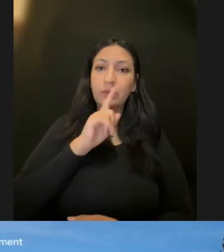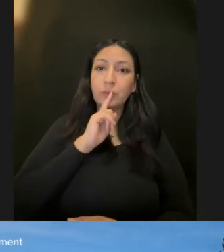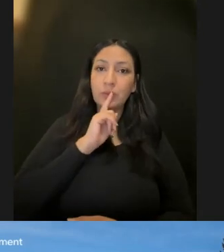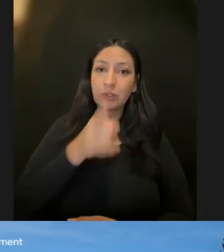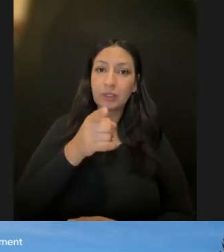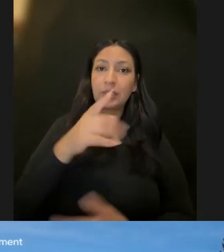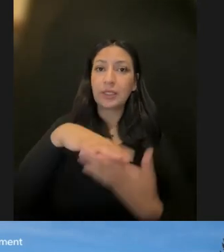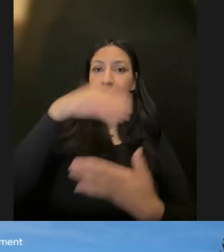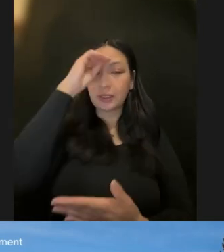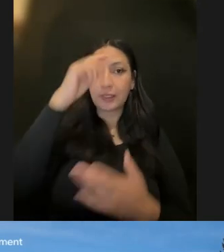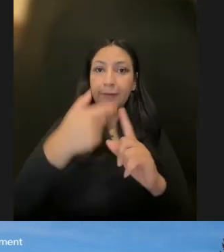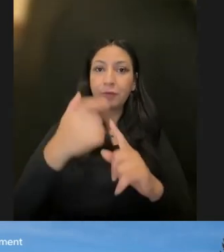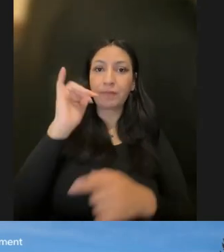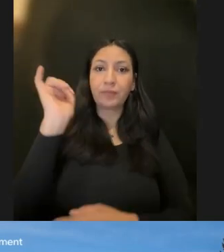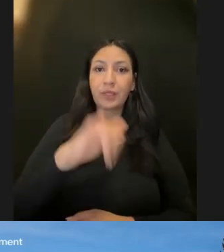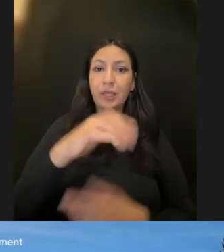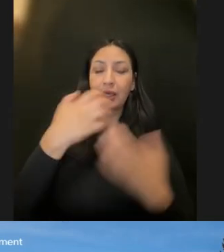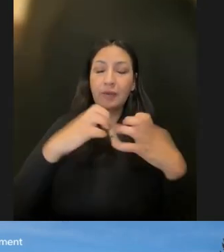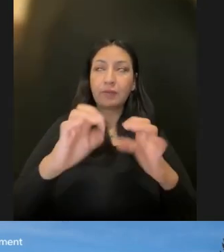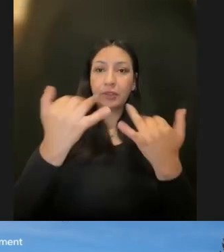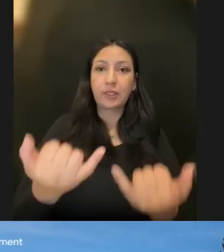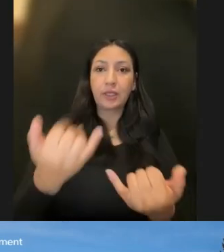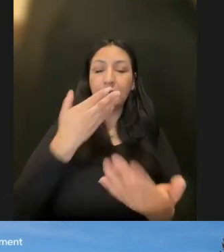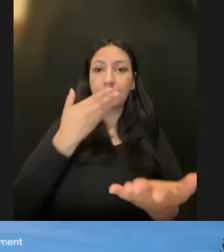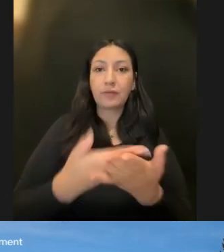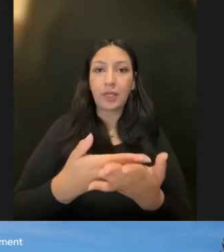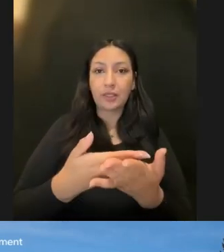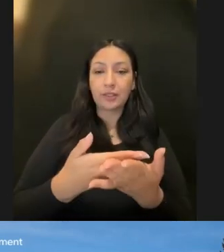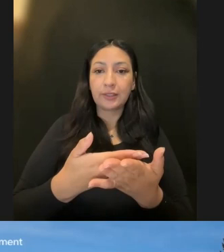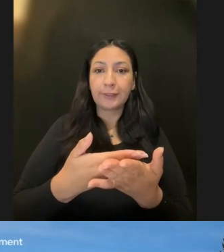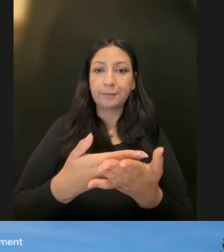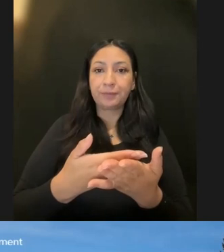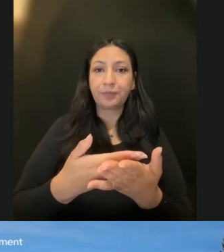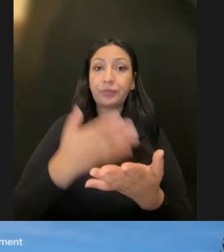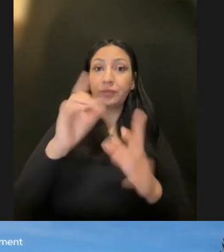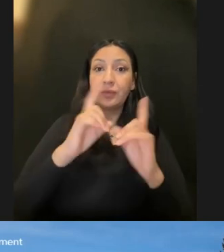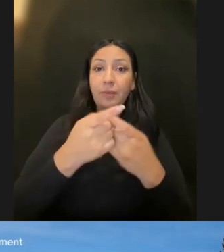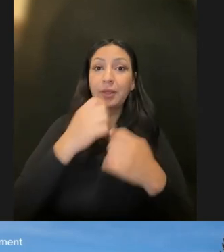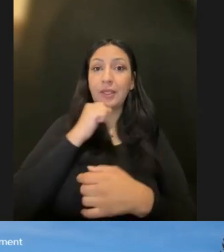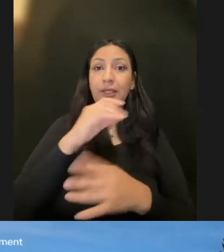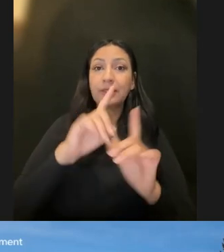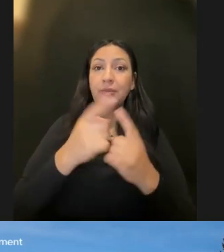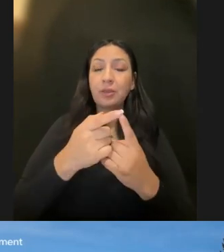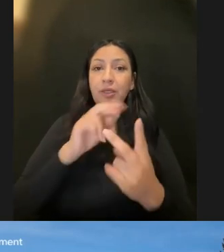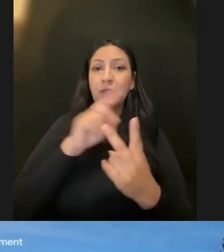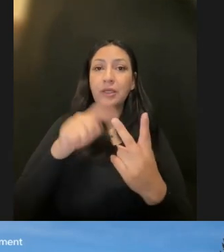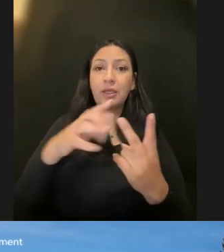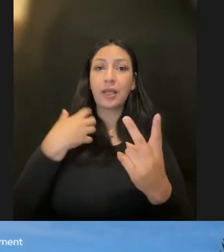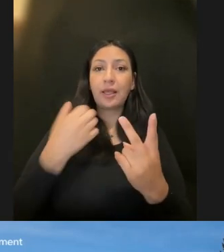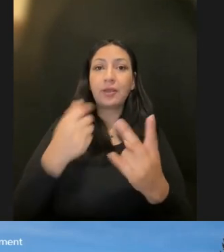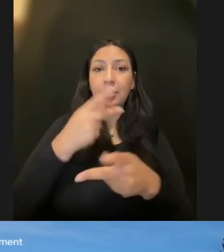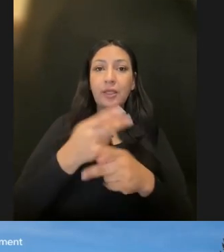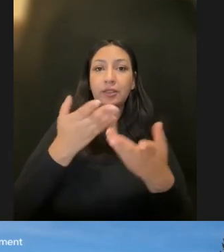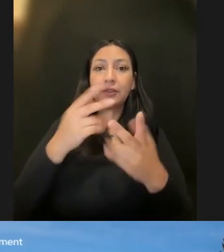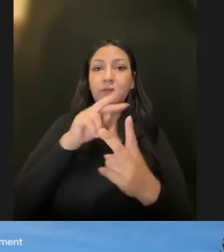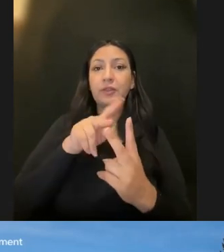learning from that effort right now. And in fact, the Department of Aging and the Department of Health Care Services are